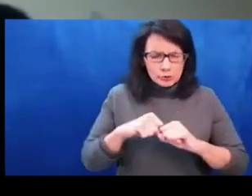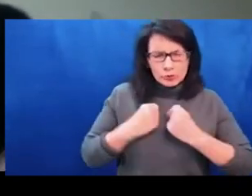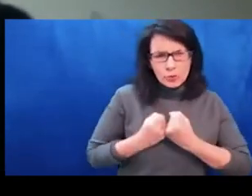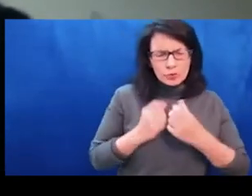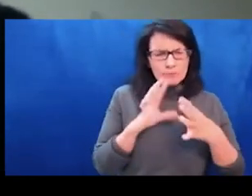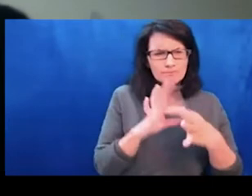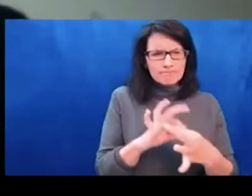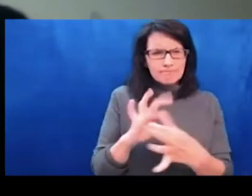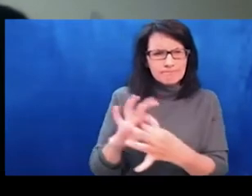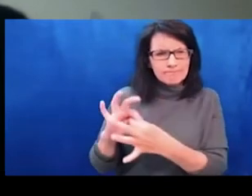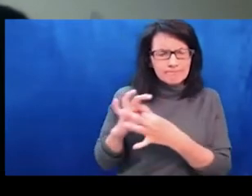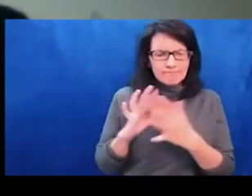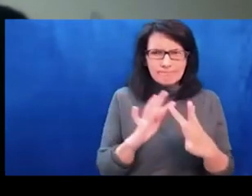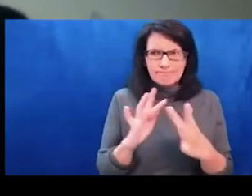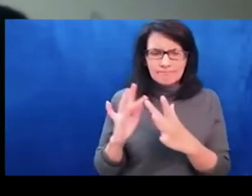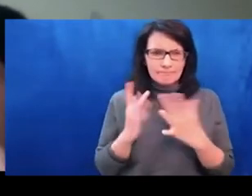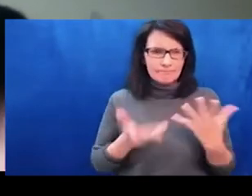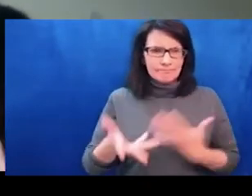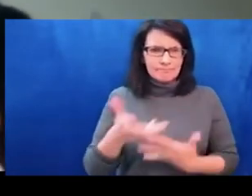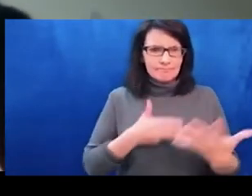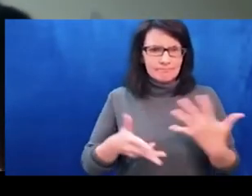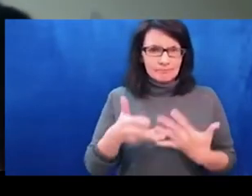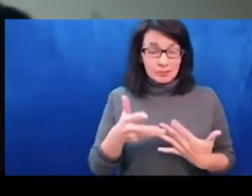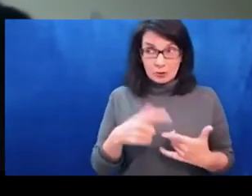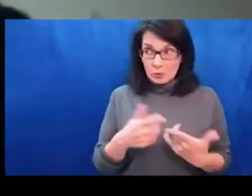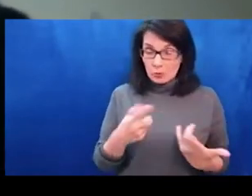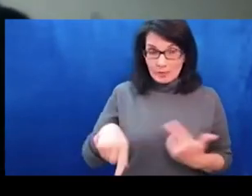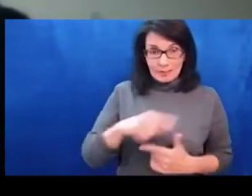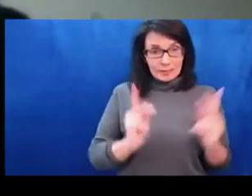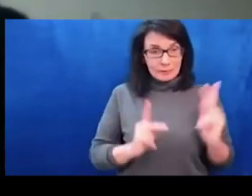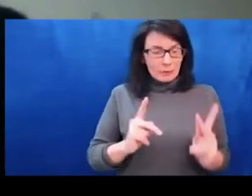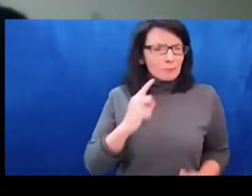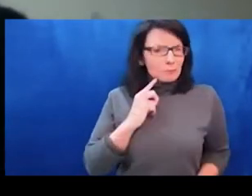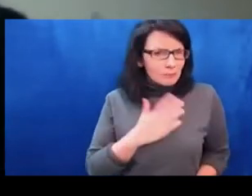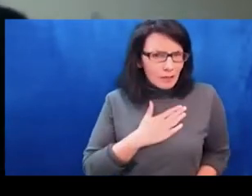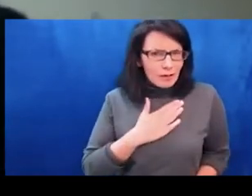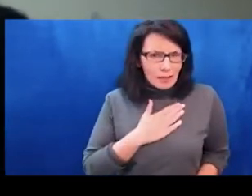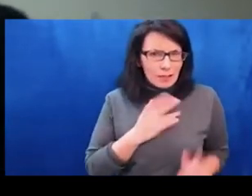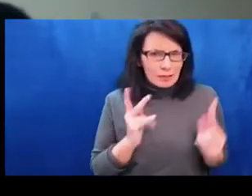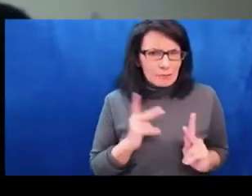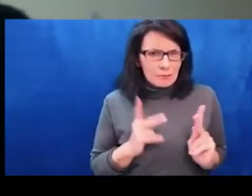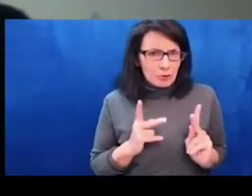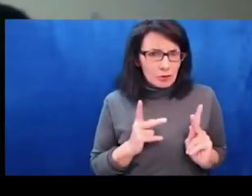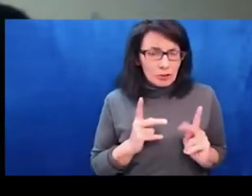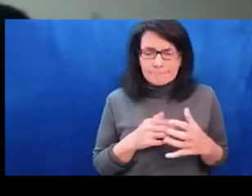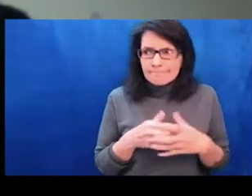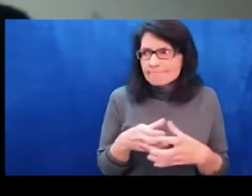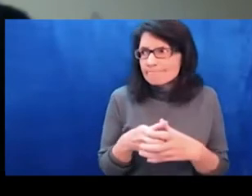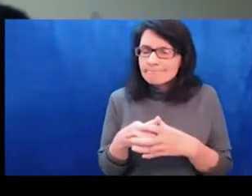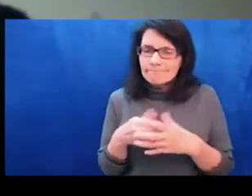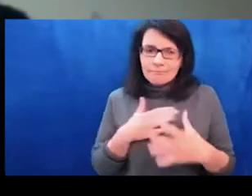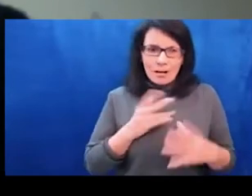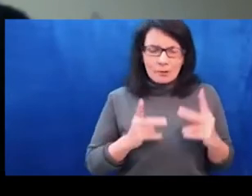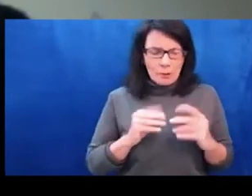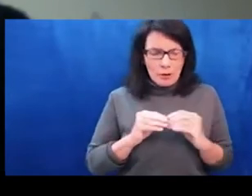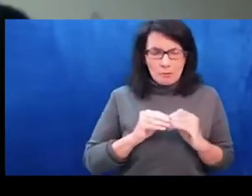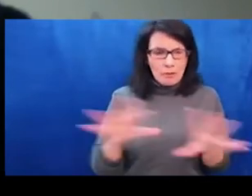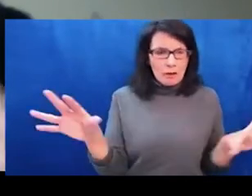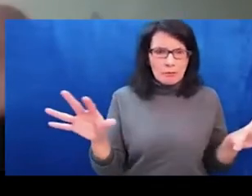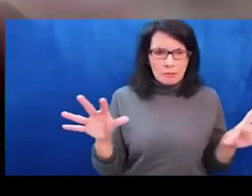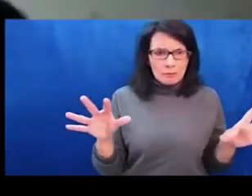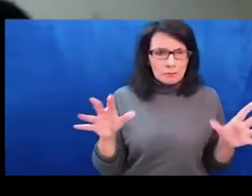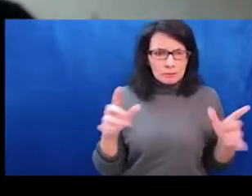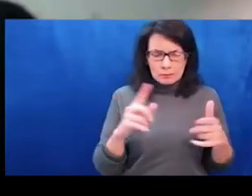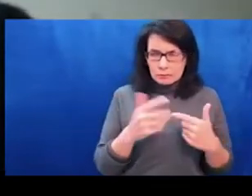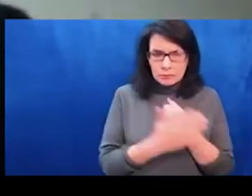and communities that happened the minute that Russia started launching missiles into so many cities in Ukrainian territory that